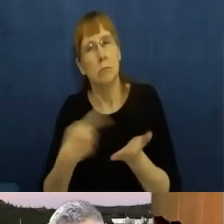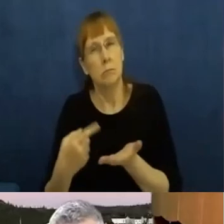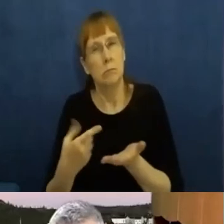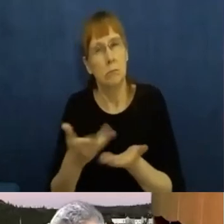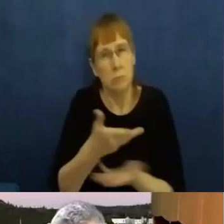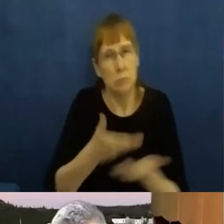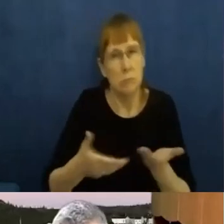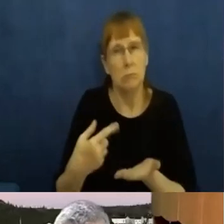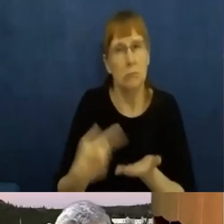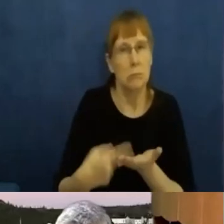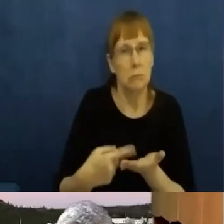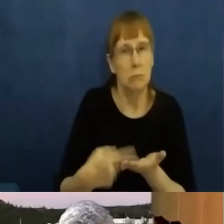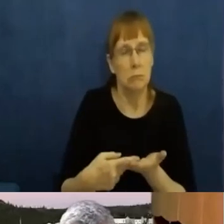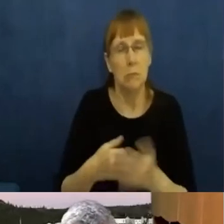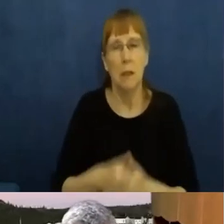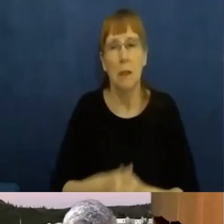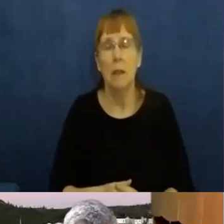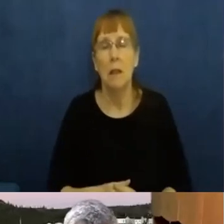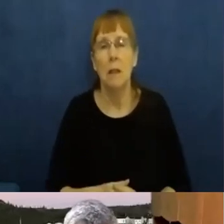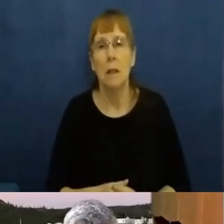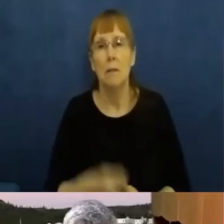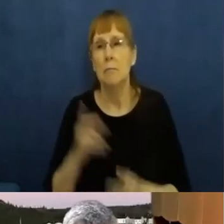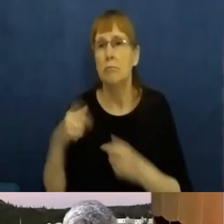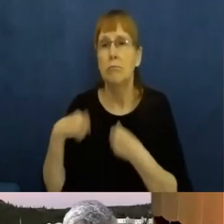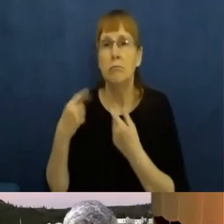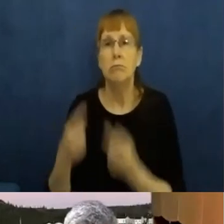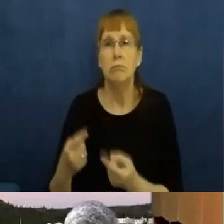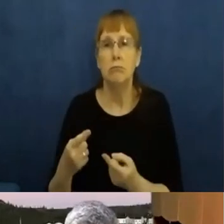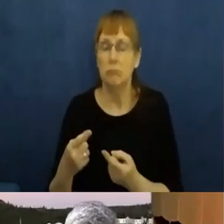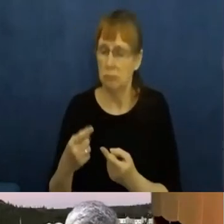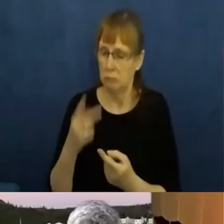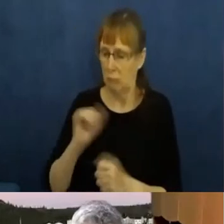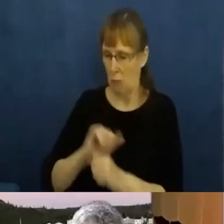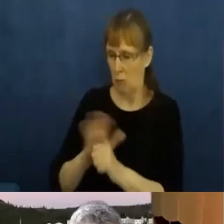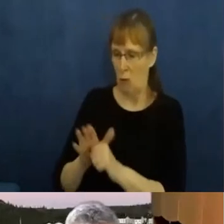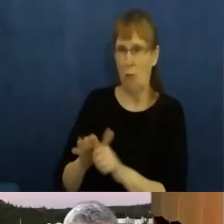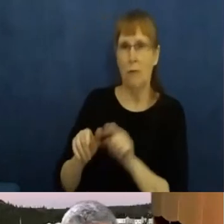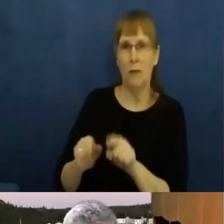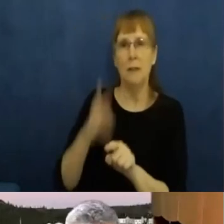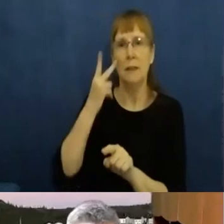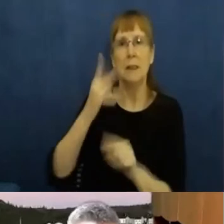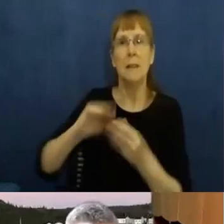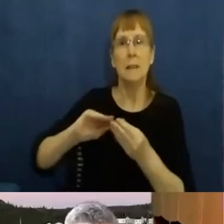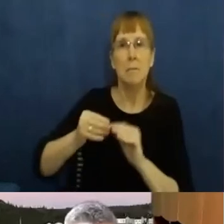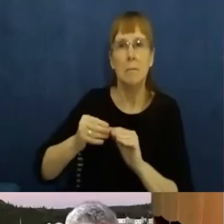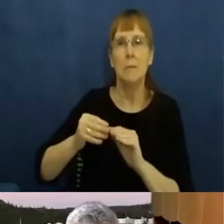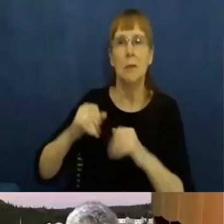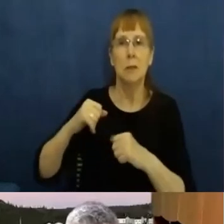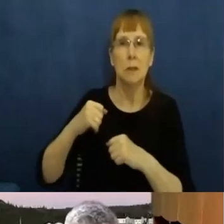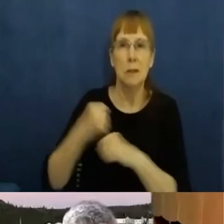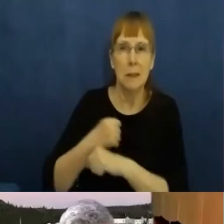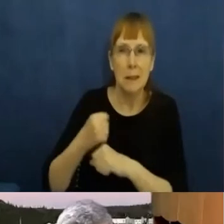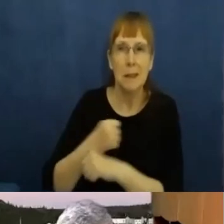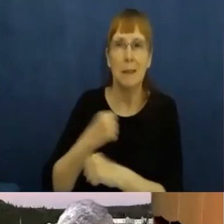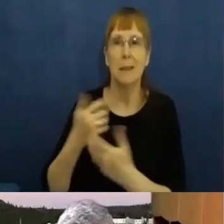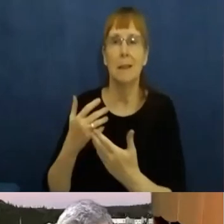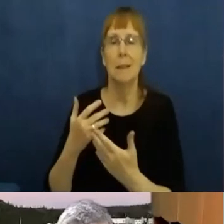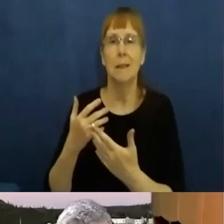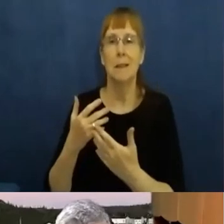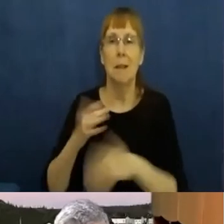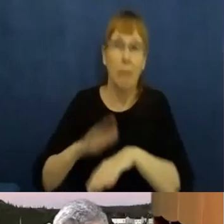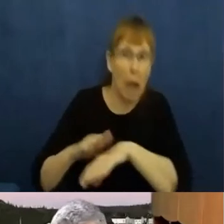of these COVID-19, uh, statistics and advice, things like social